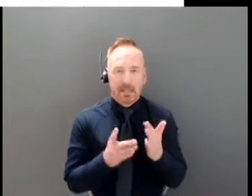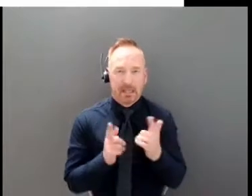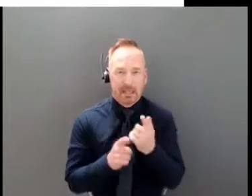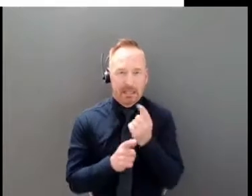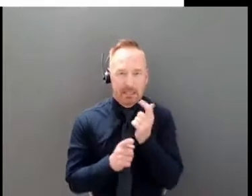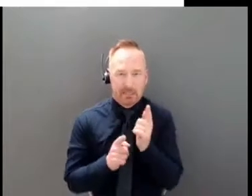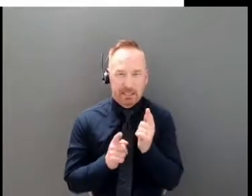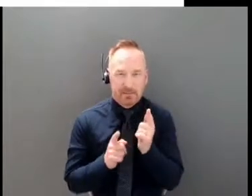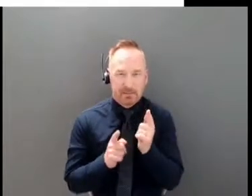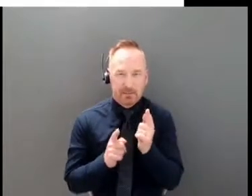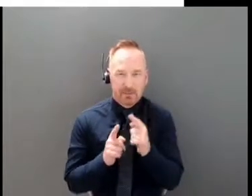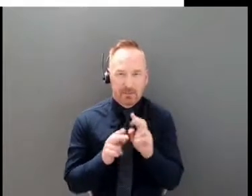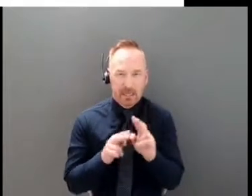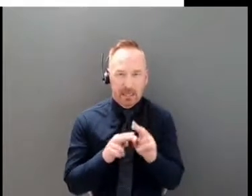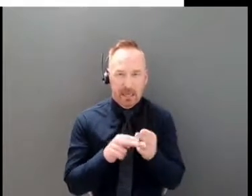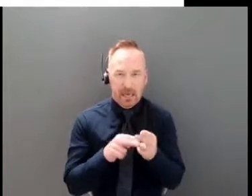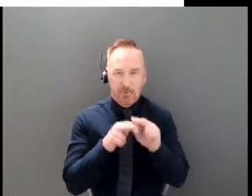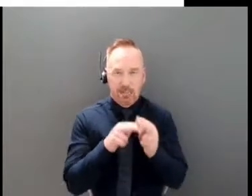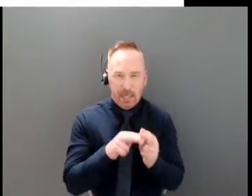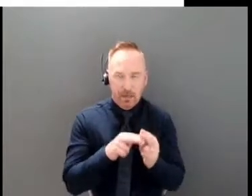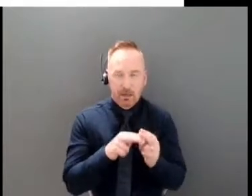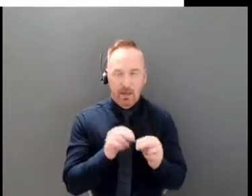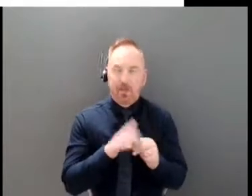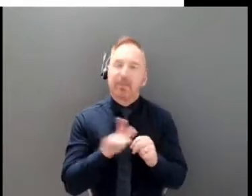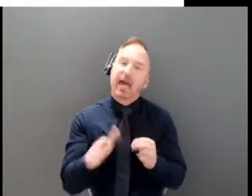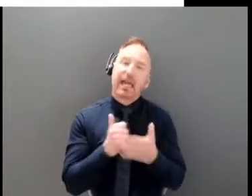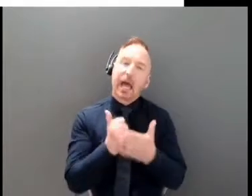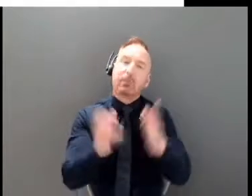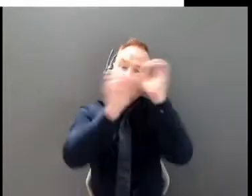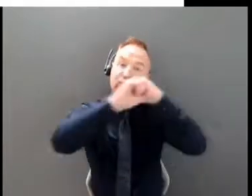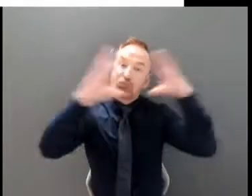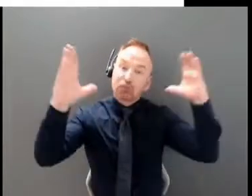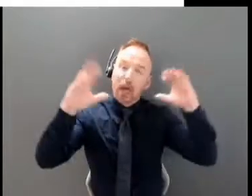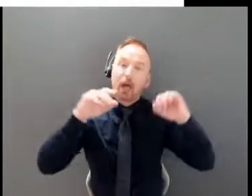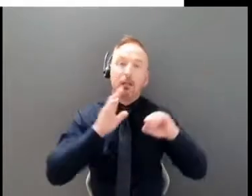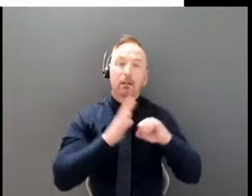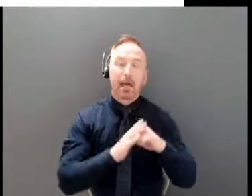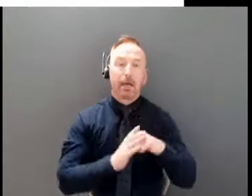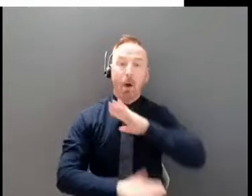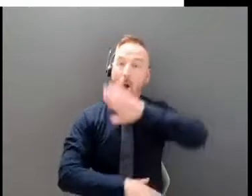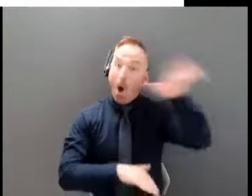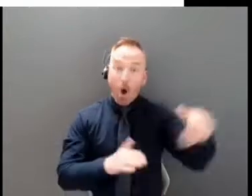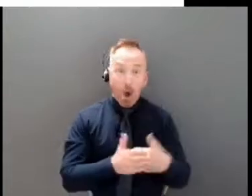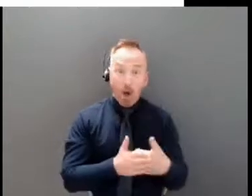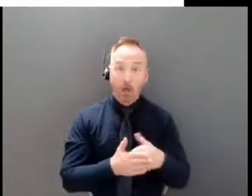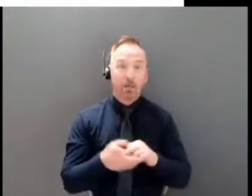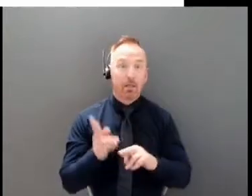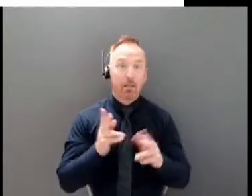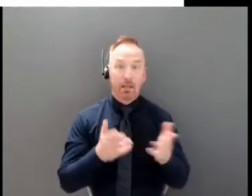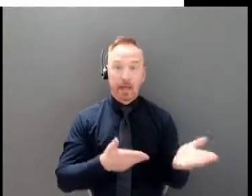of the overall picture. Of the hospitalized cases so far, we have,